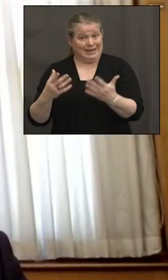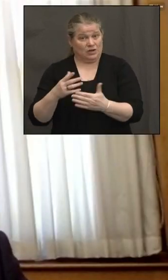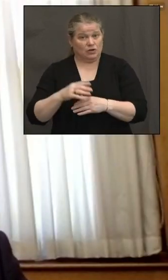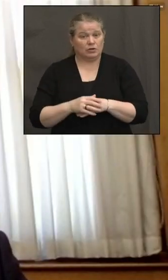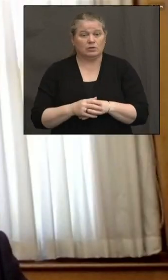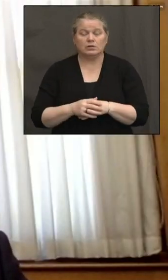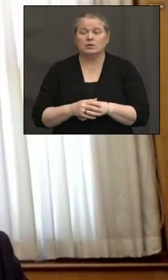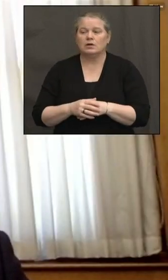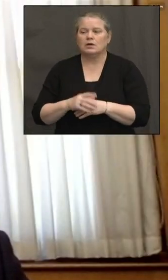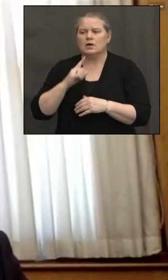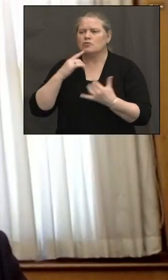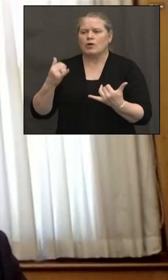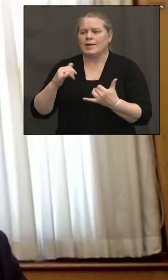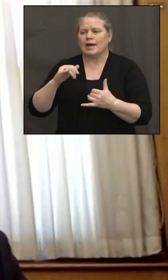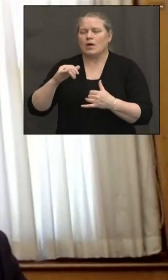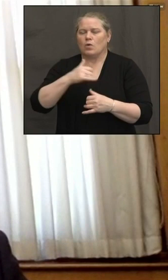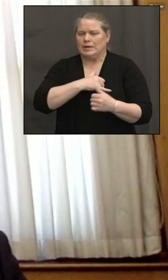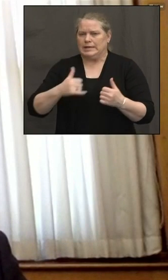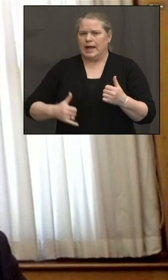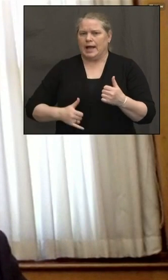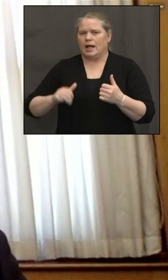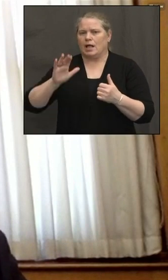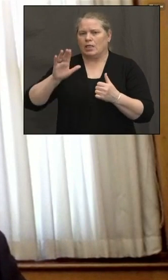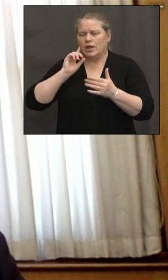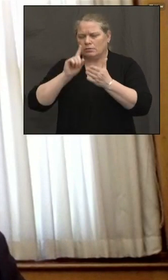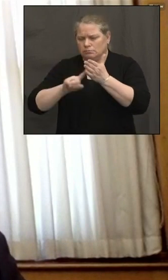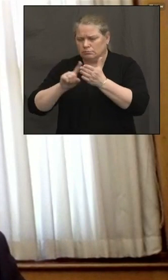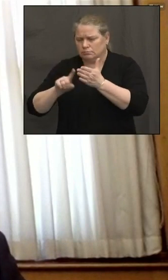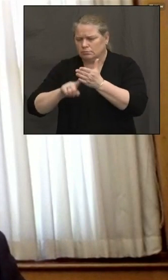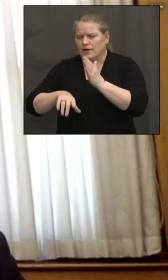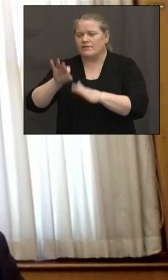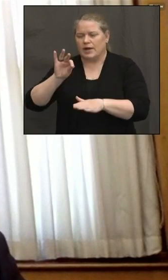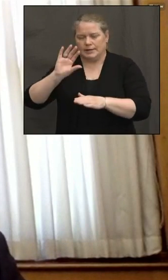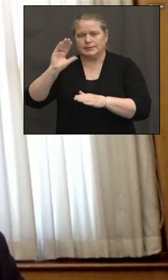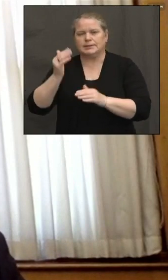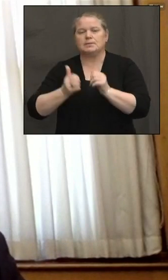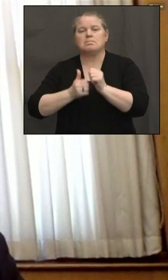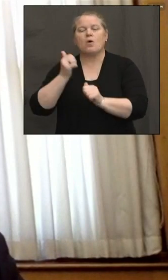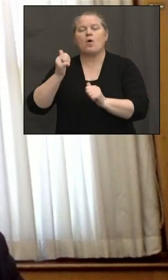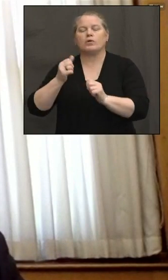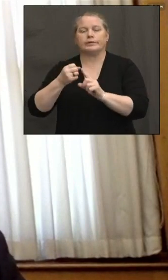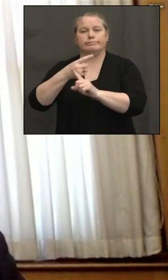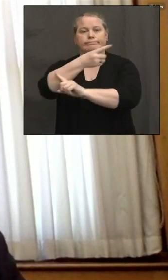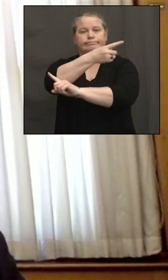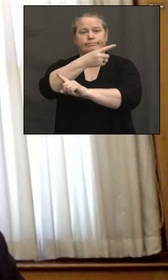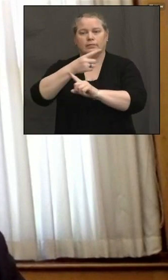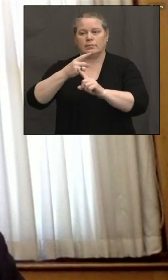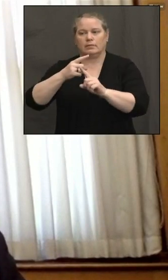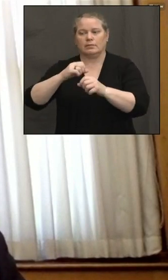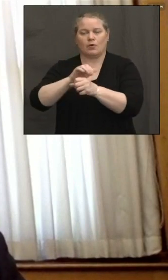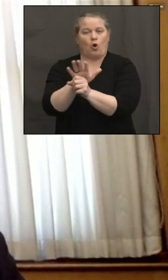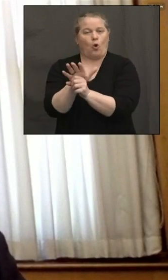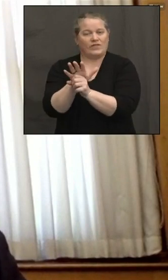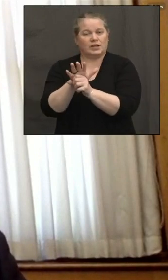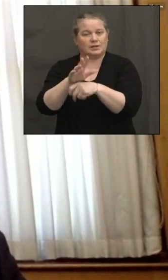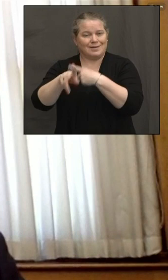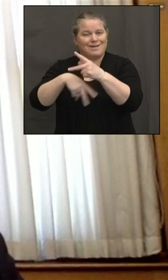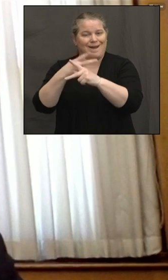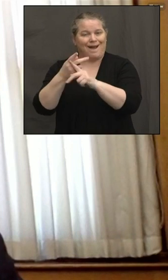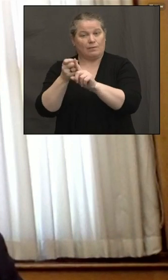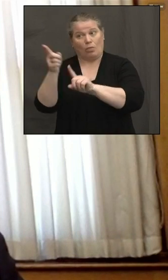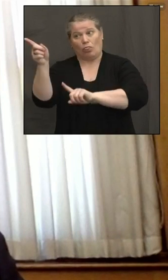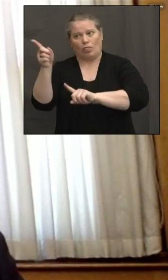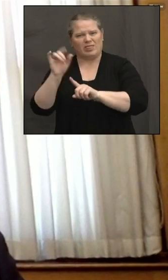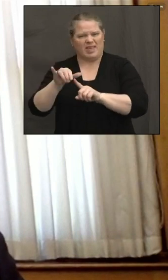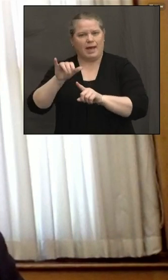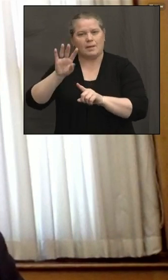team at Yale is that the B117 is the predominant, uh, variant, um, you know, on an upward slope, uh, moving past those numbers